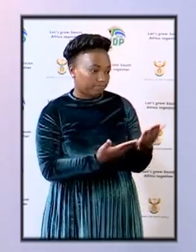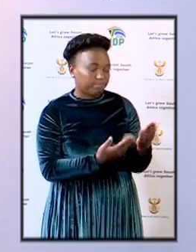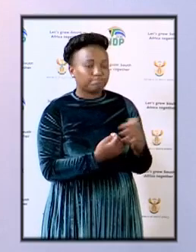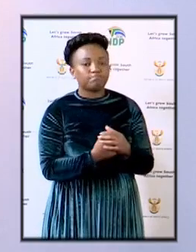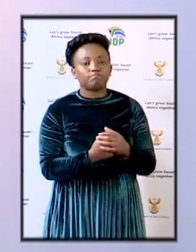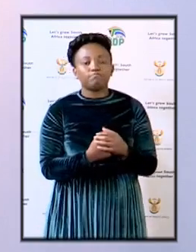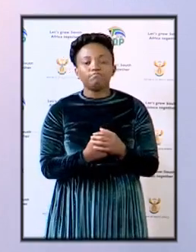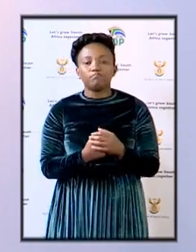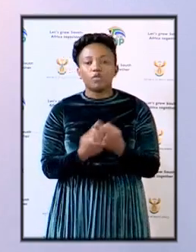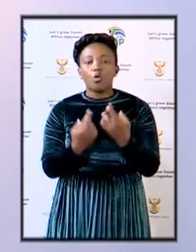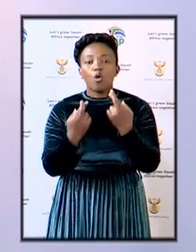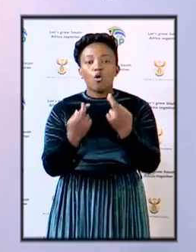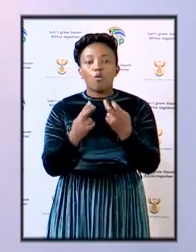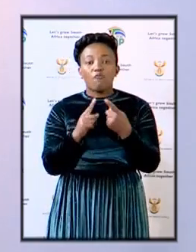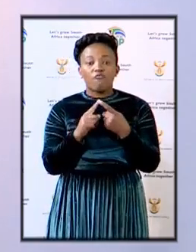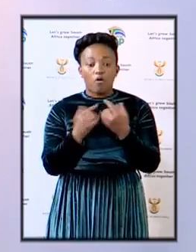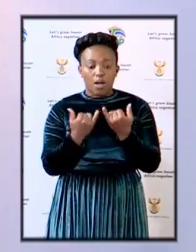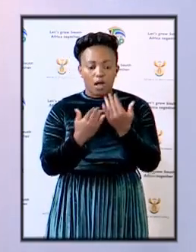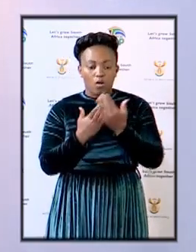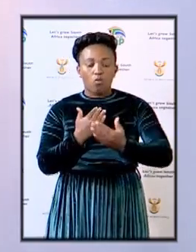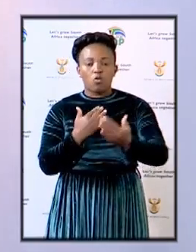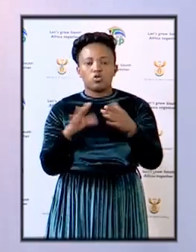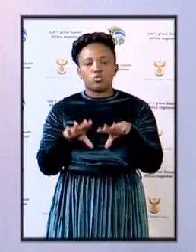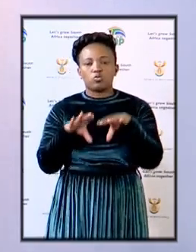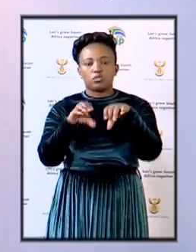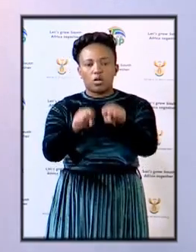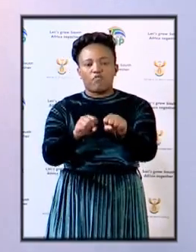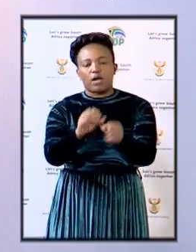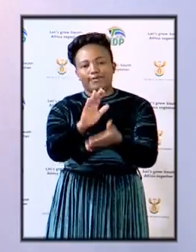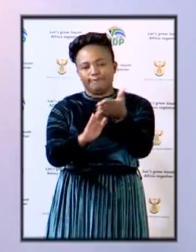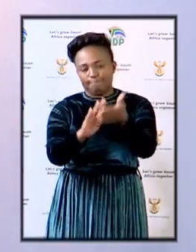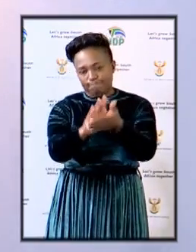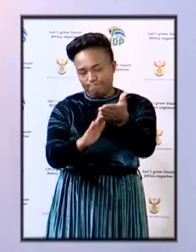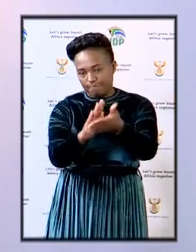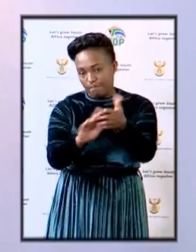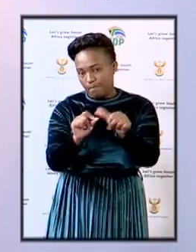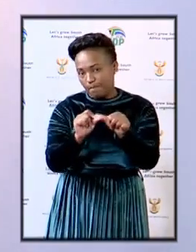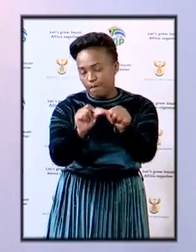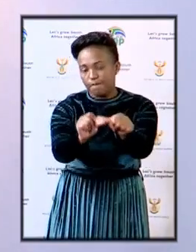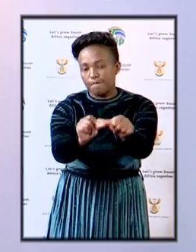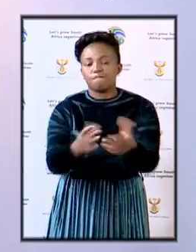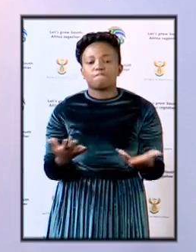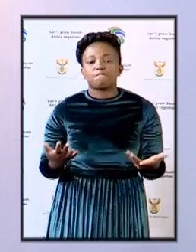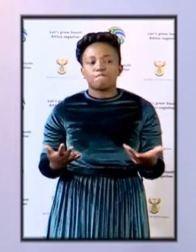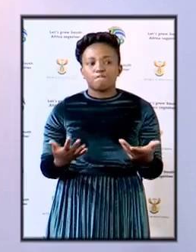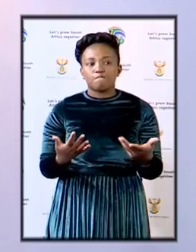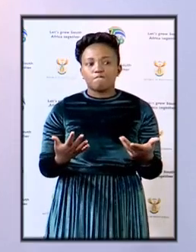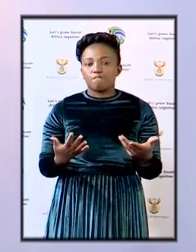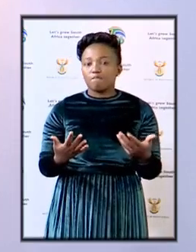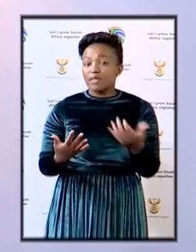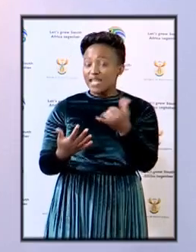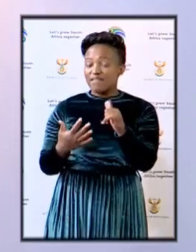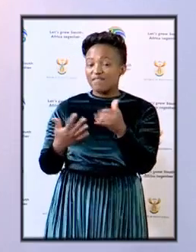will be taking over from our side now in terms of making sure that if there are any other